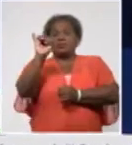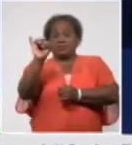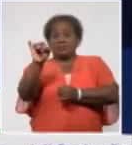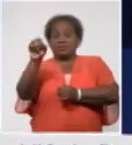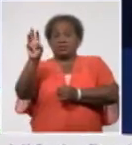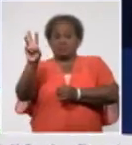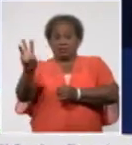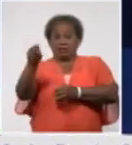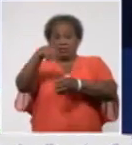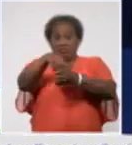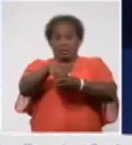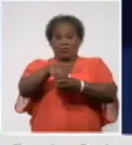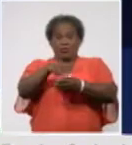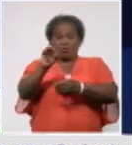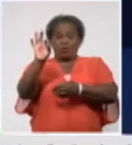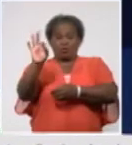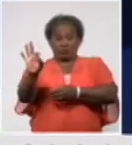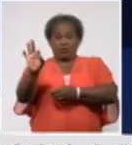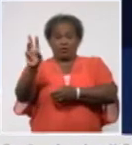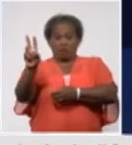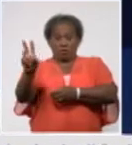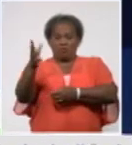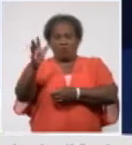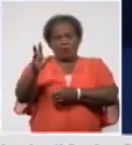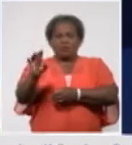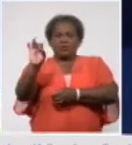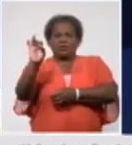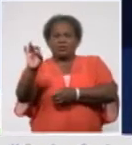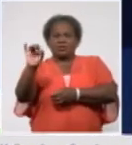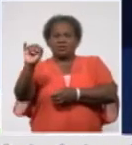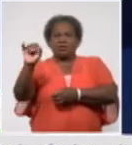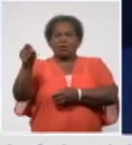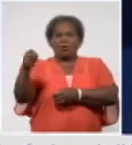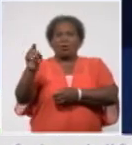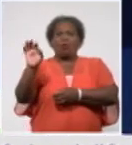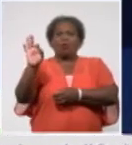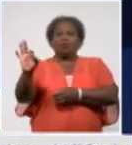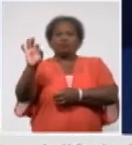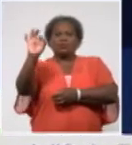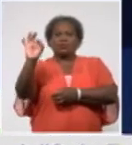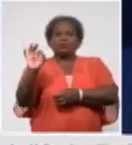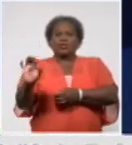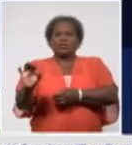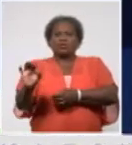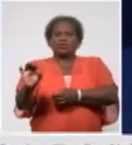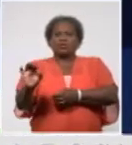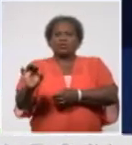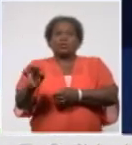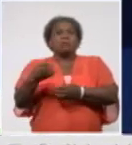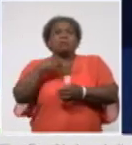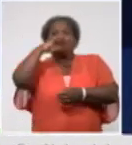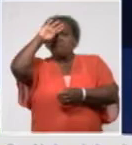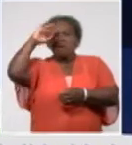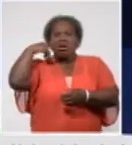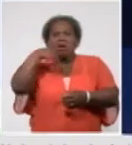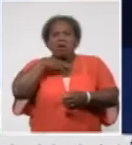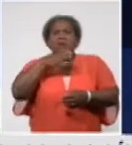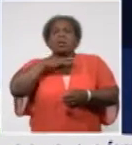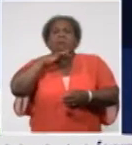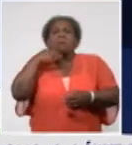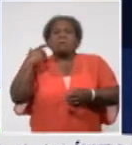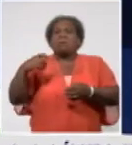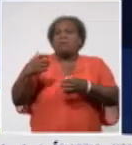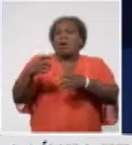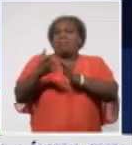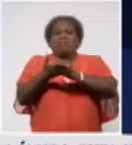virus. This is false. In fact, asymptomatic cases sometimes carry a larger viral